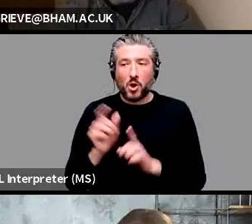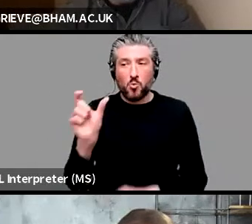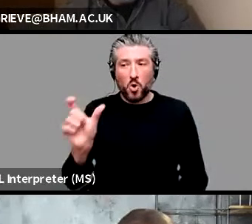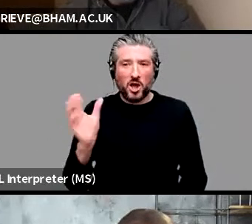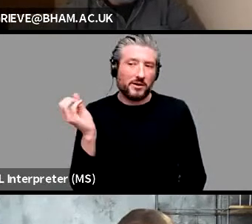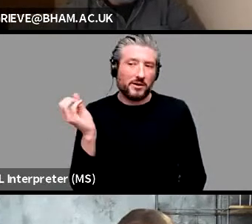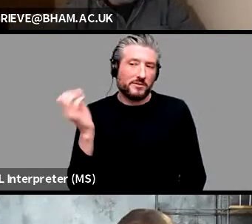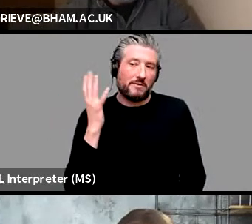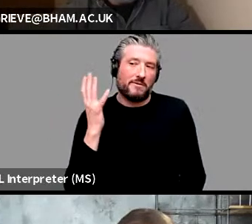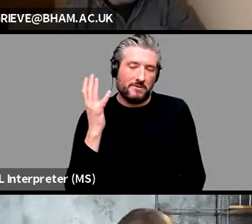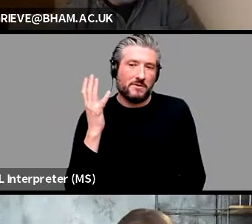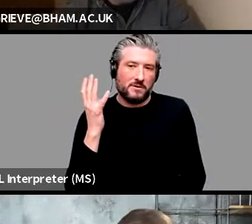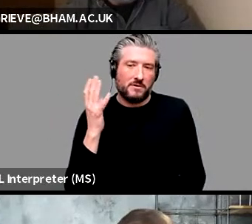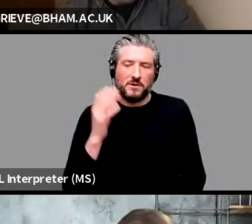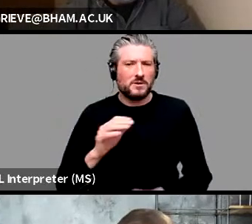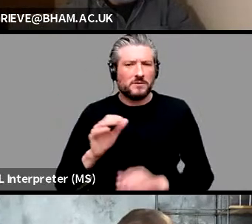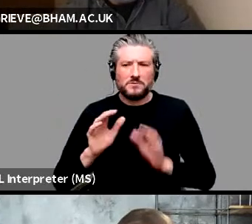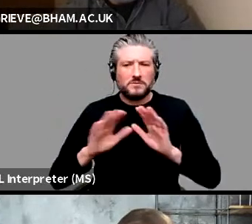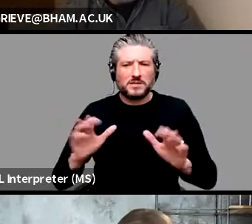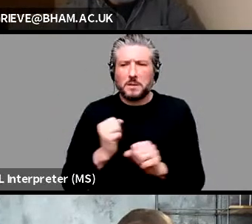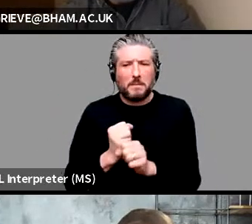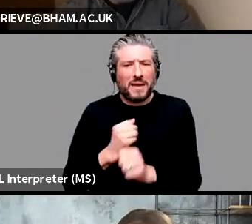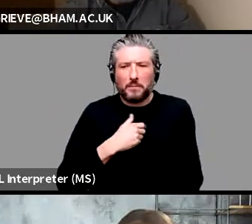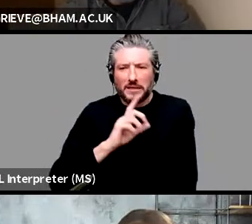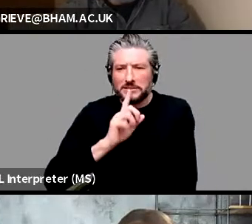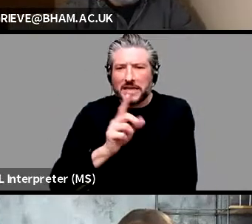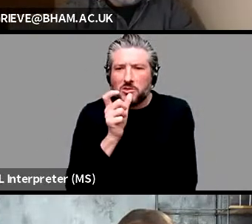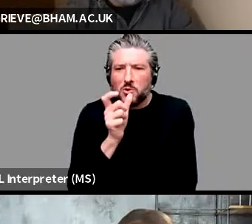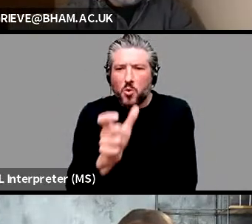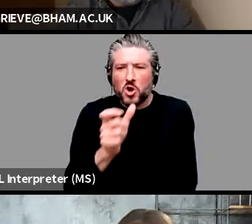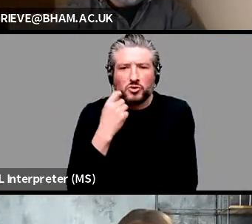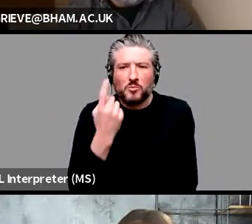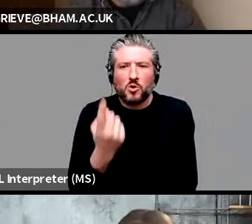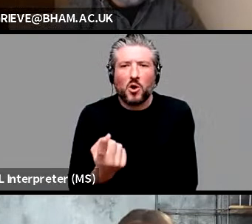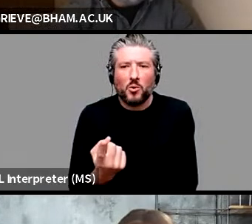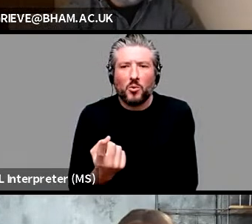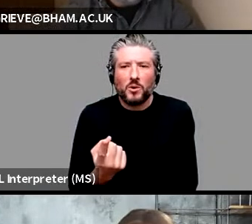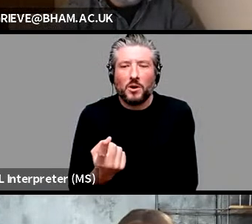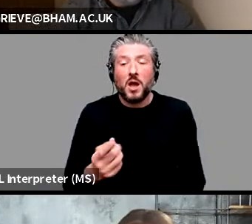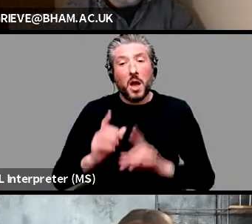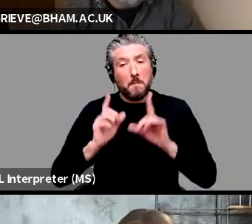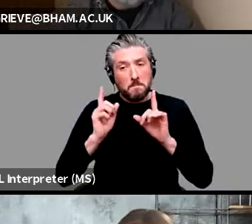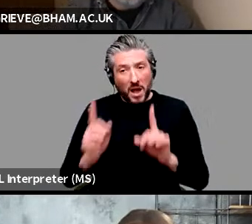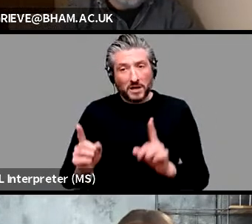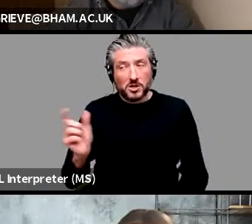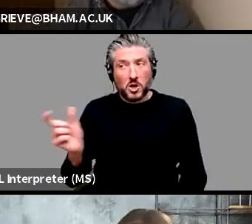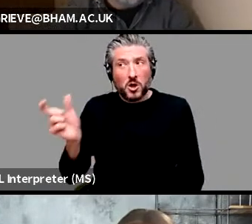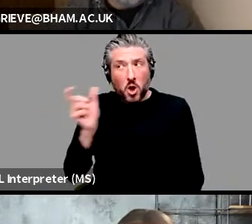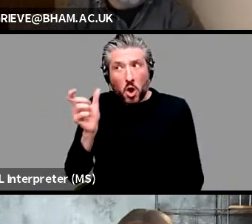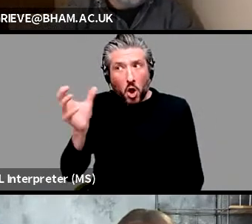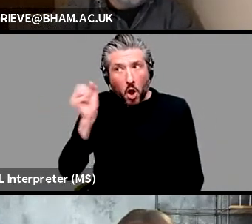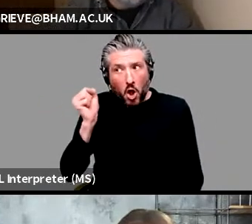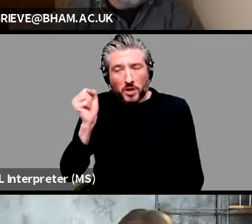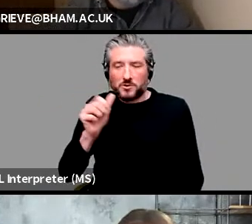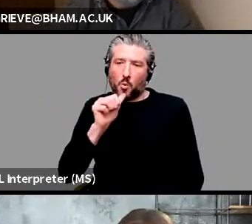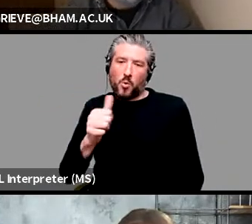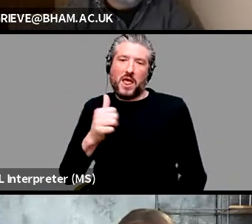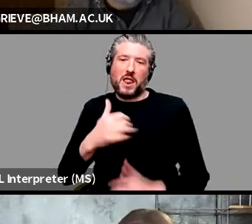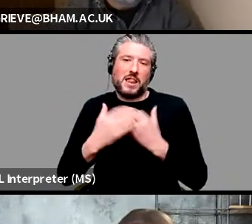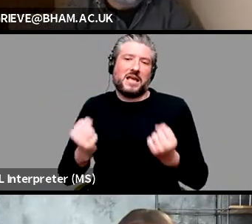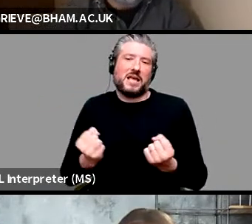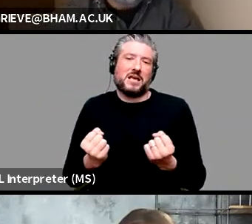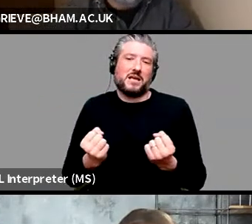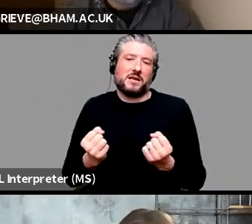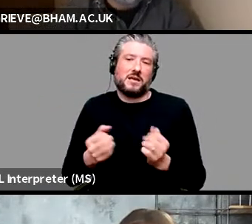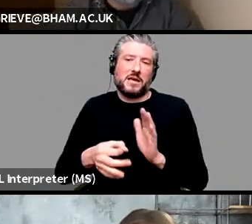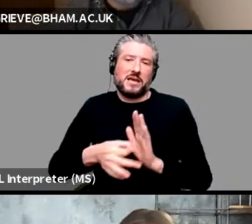start, it doesn't make you say the word, you know, the next day, but it does increase the strength of that word in your memory. So, you know, how